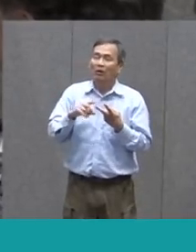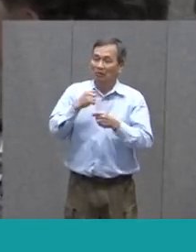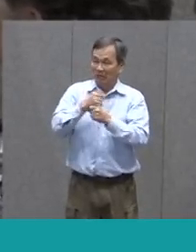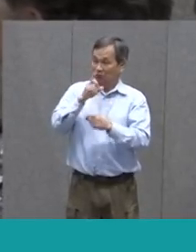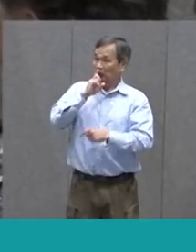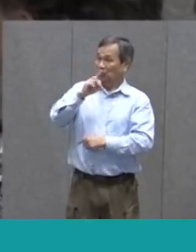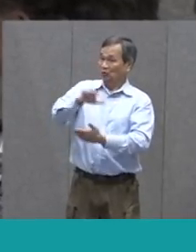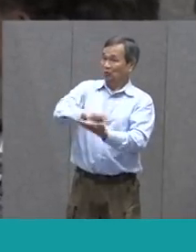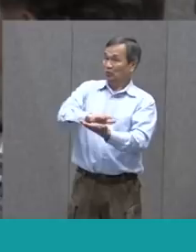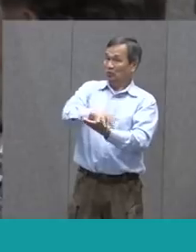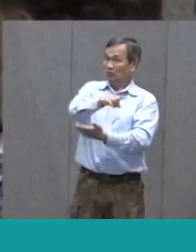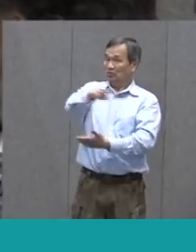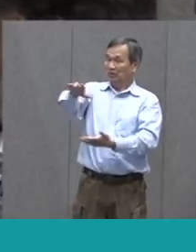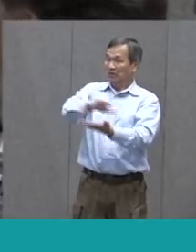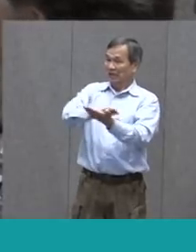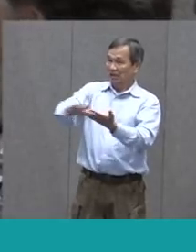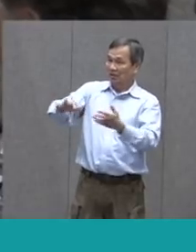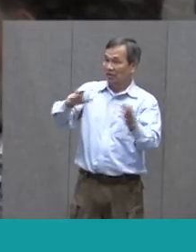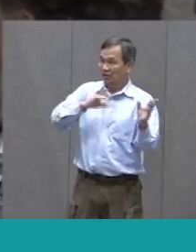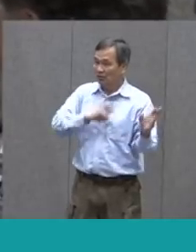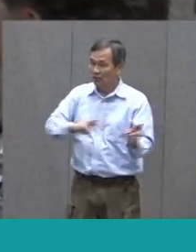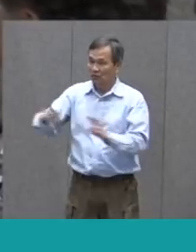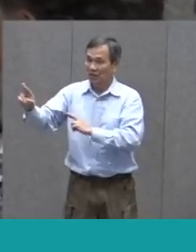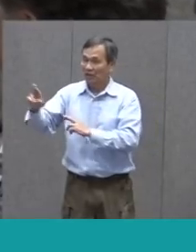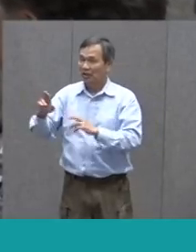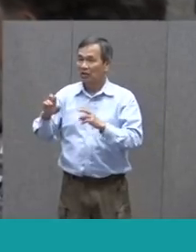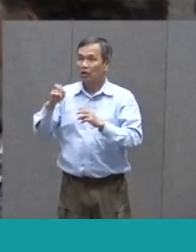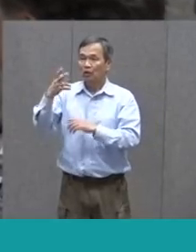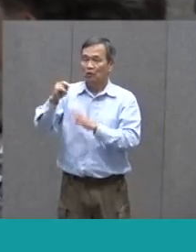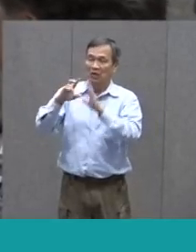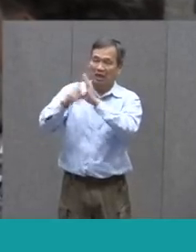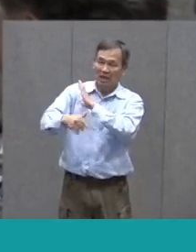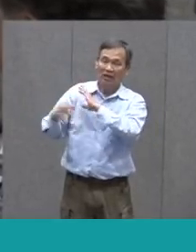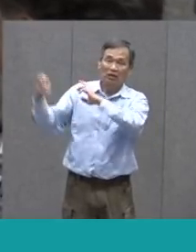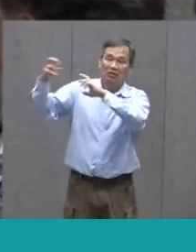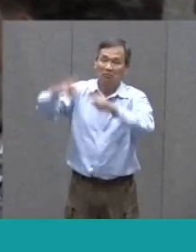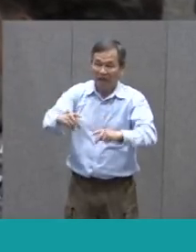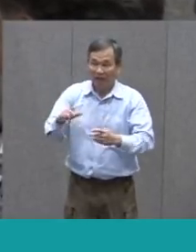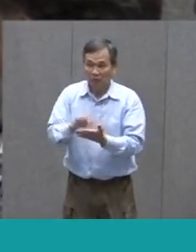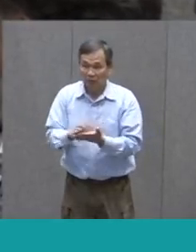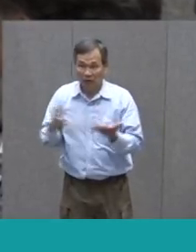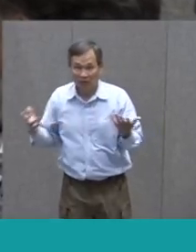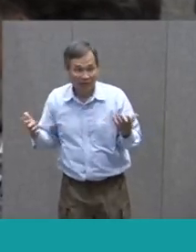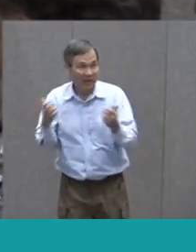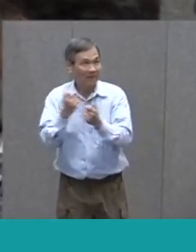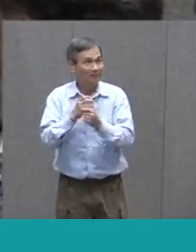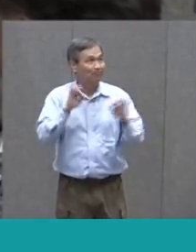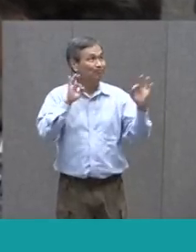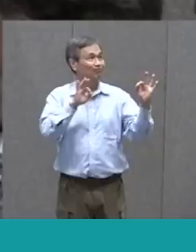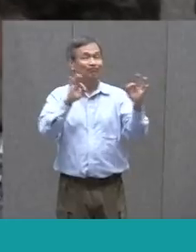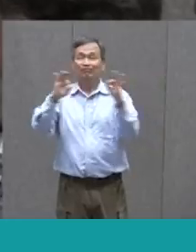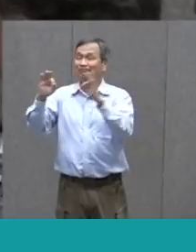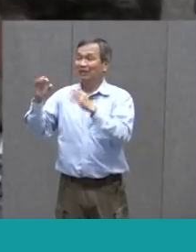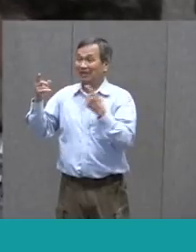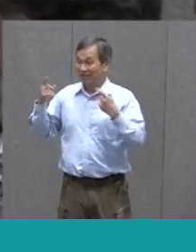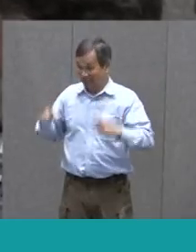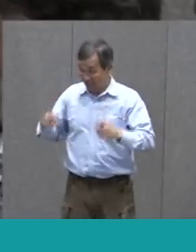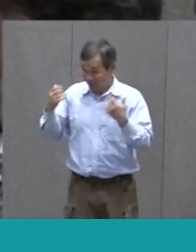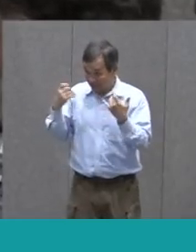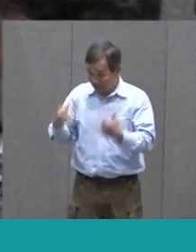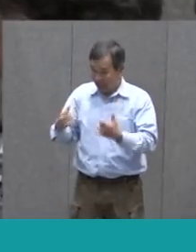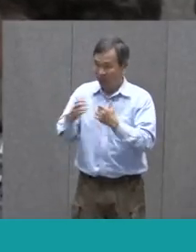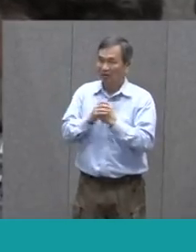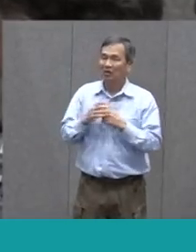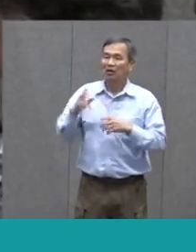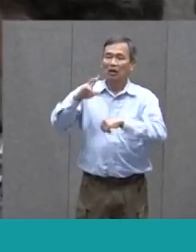our schools are clean and prepared for when everybody does return, that that is all taking place along those